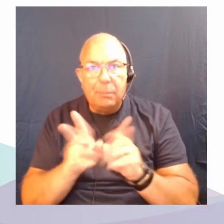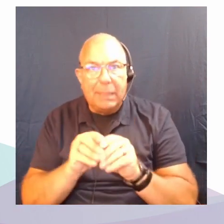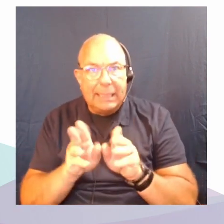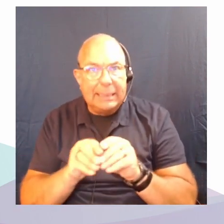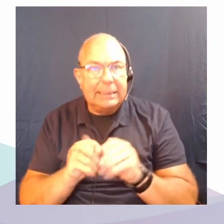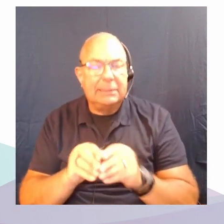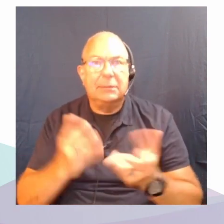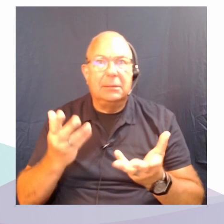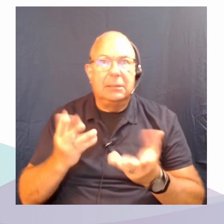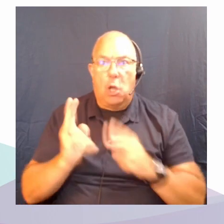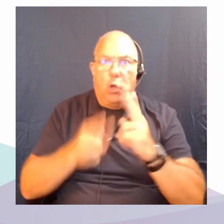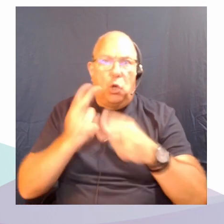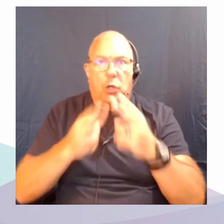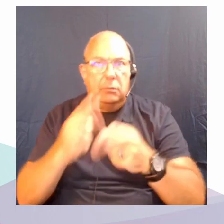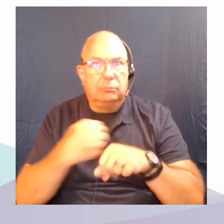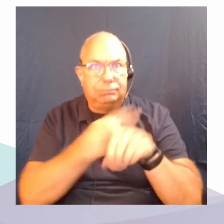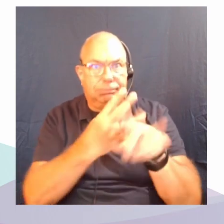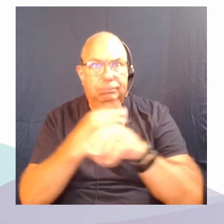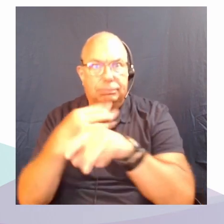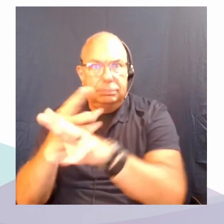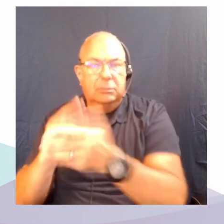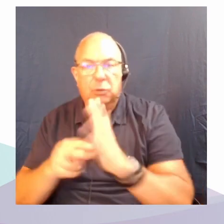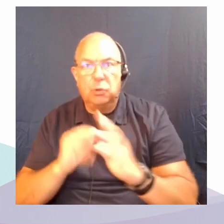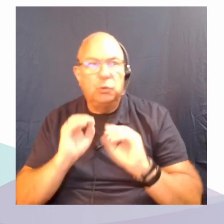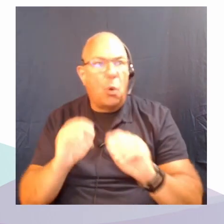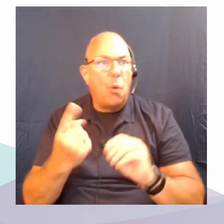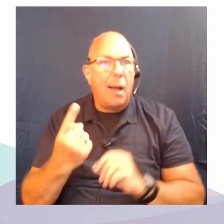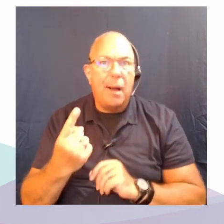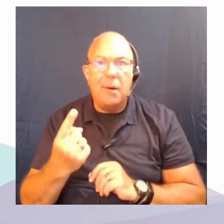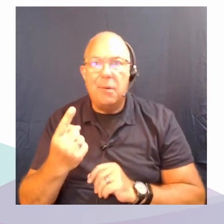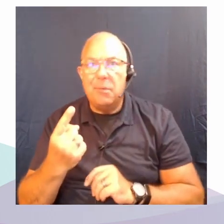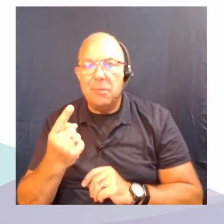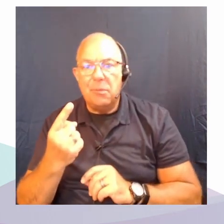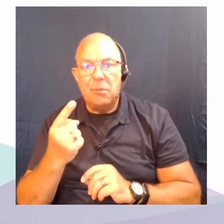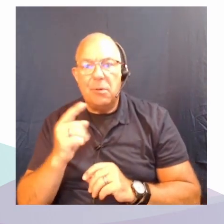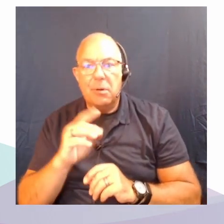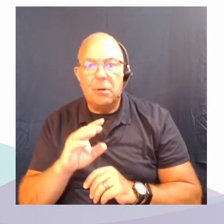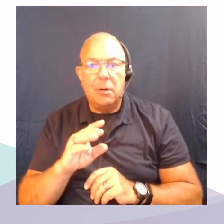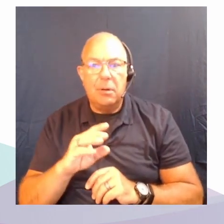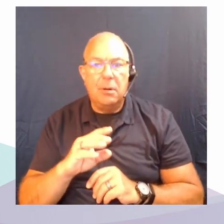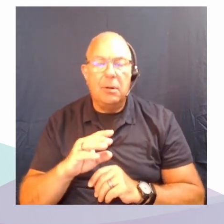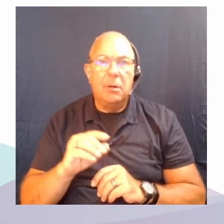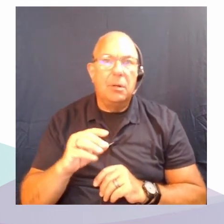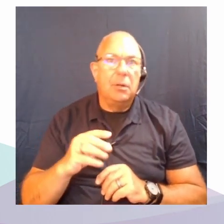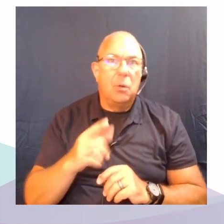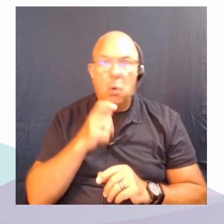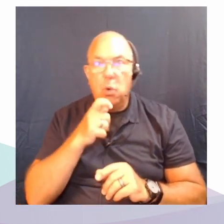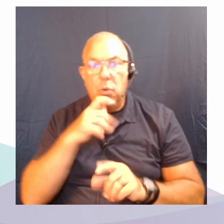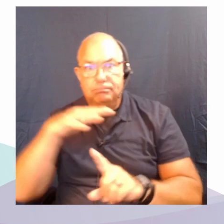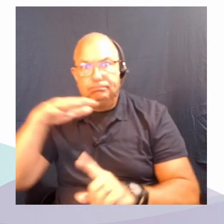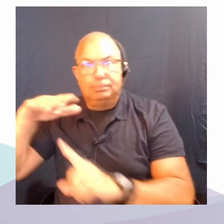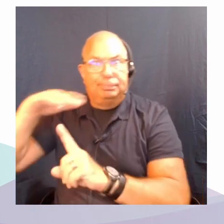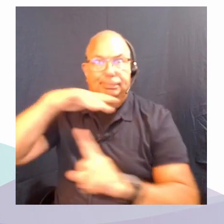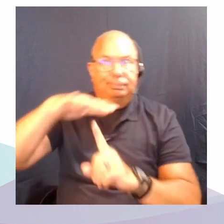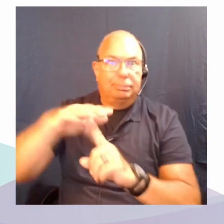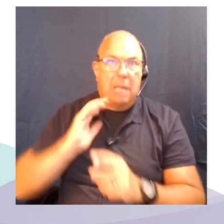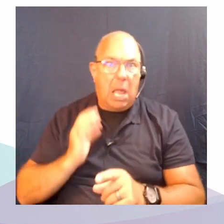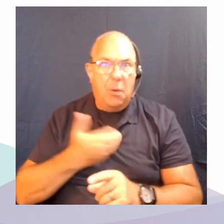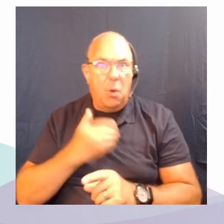things to one another. There's nobody, there's no, like, grand master making this happen. It's our own master narrative, right, about